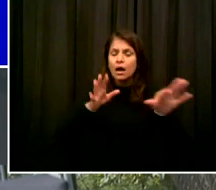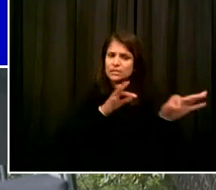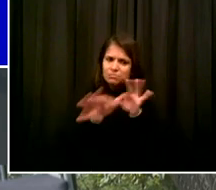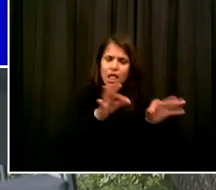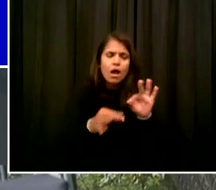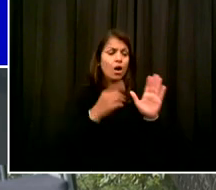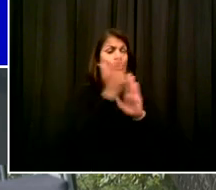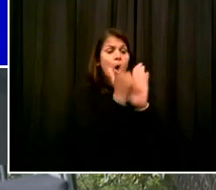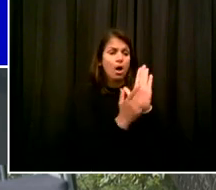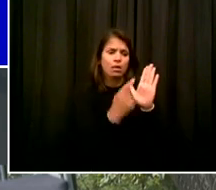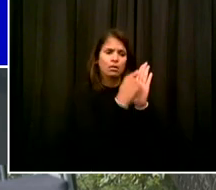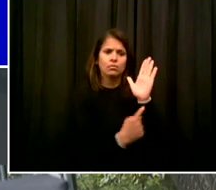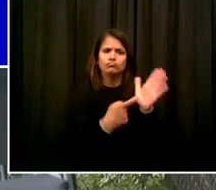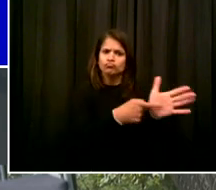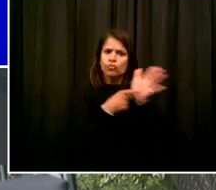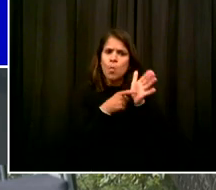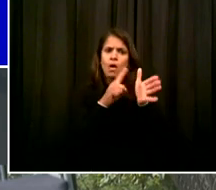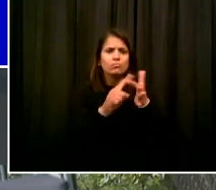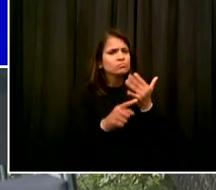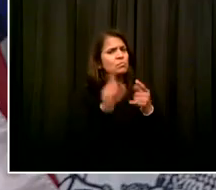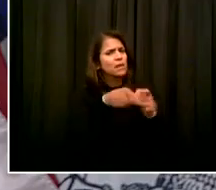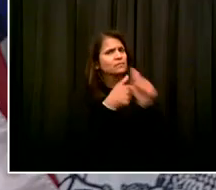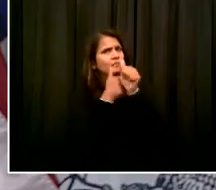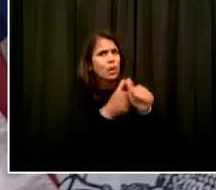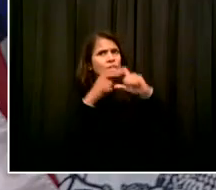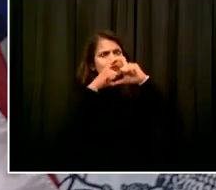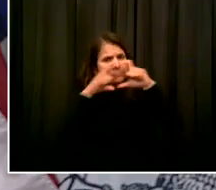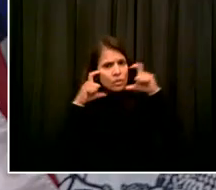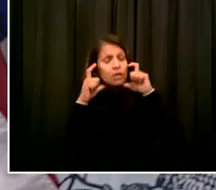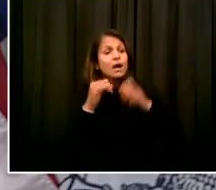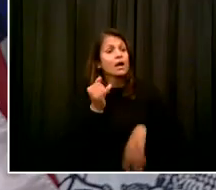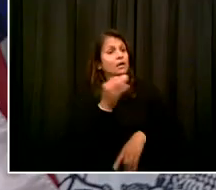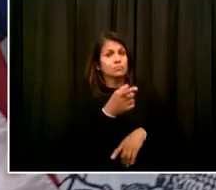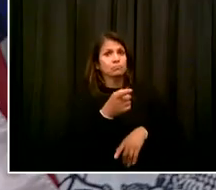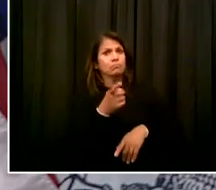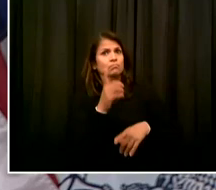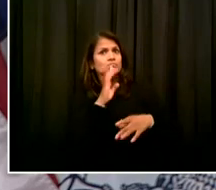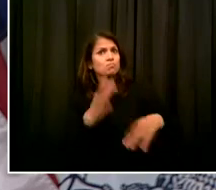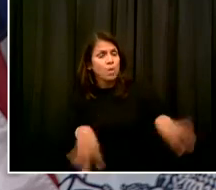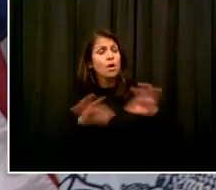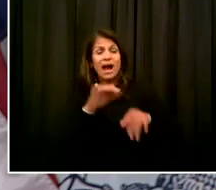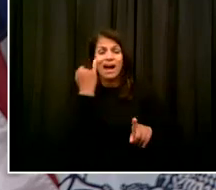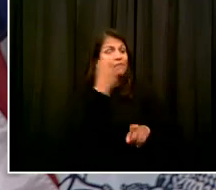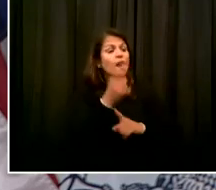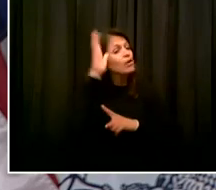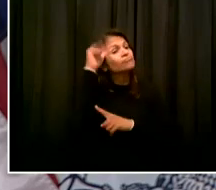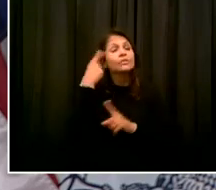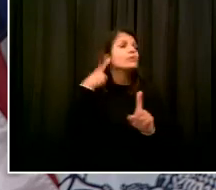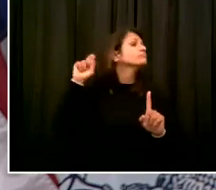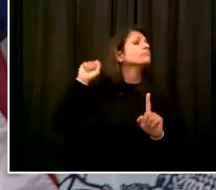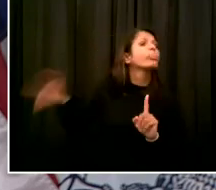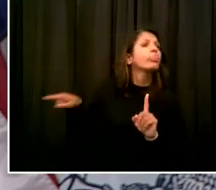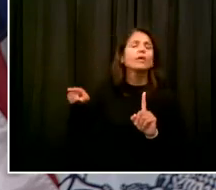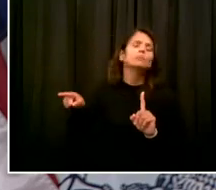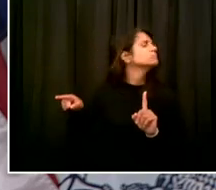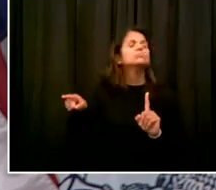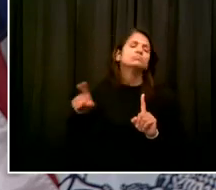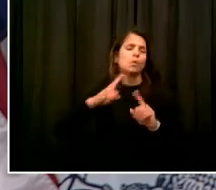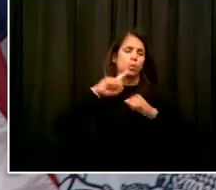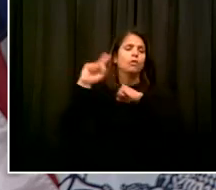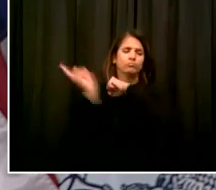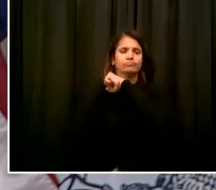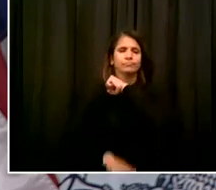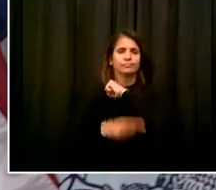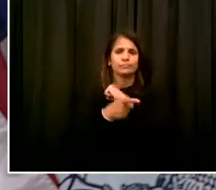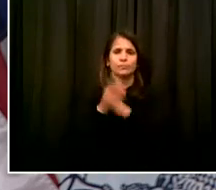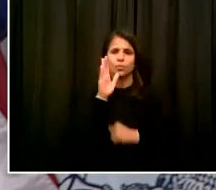Now, I just want to say to everyone, since we all know the most important thing we can do together is beat back the coronavirus, the best thing to